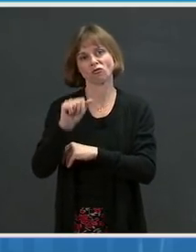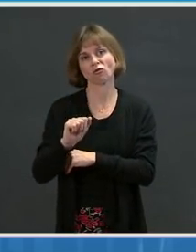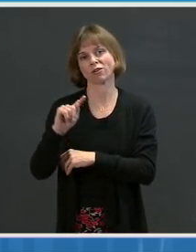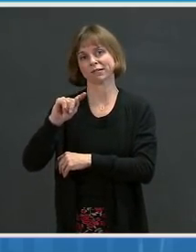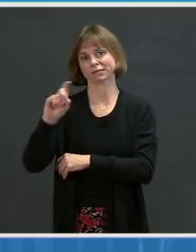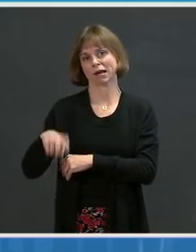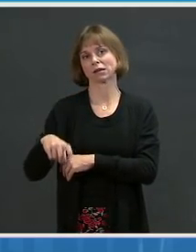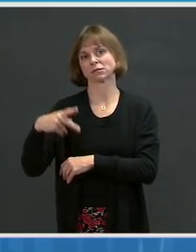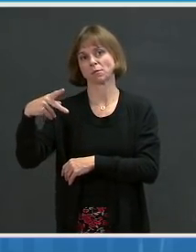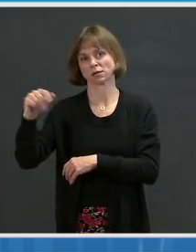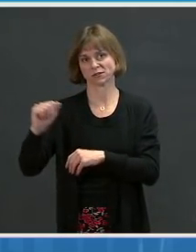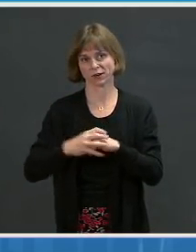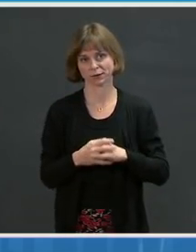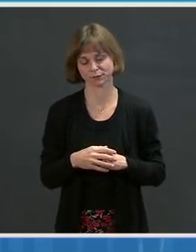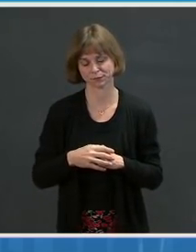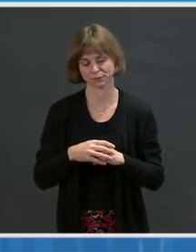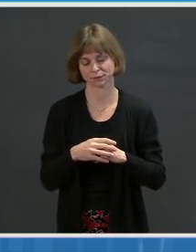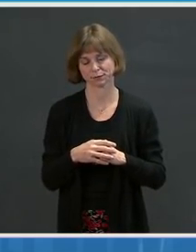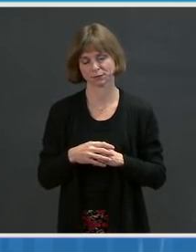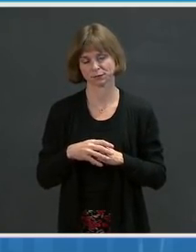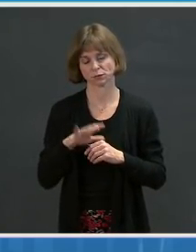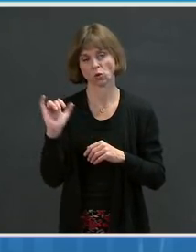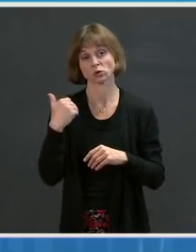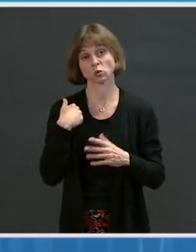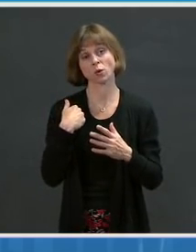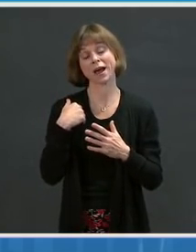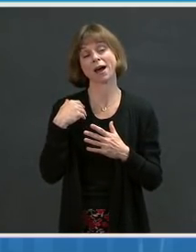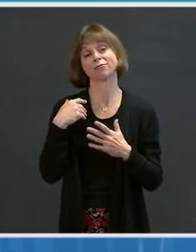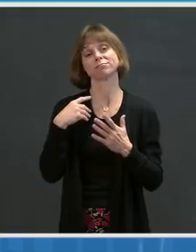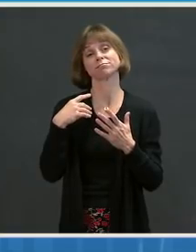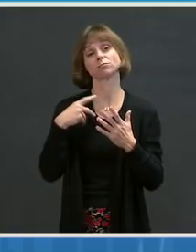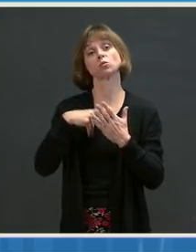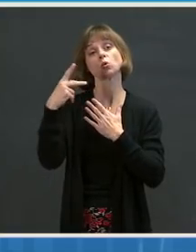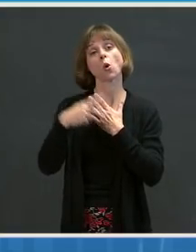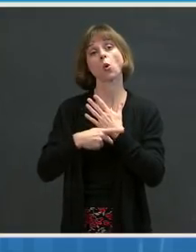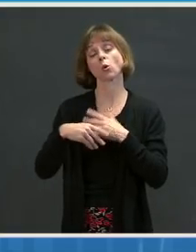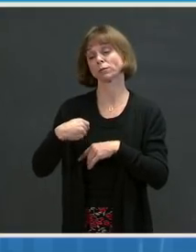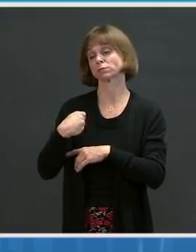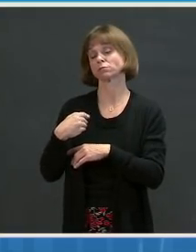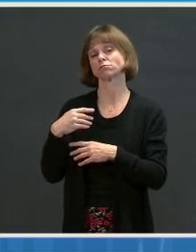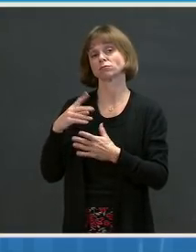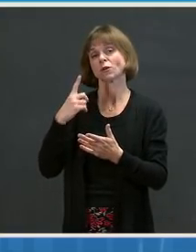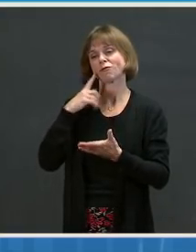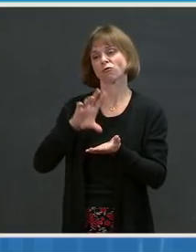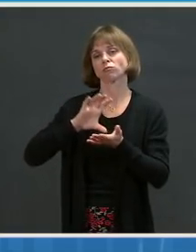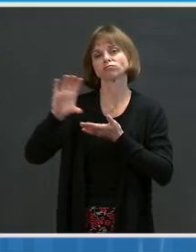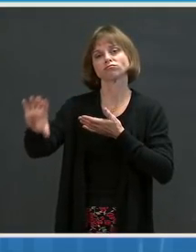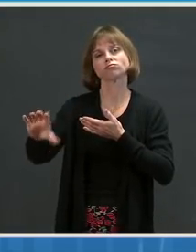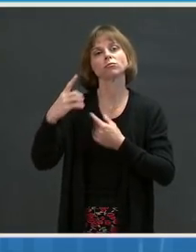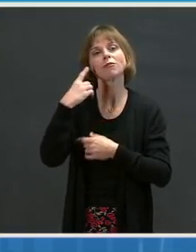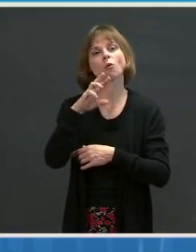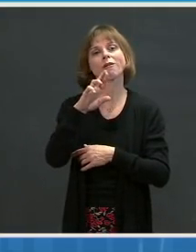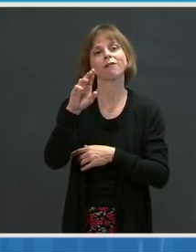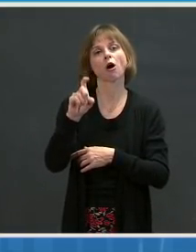We've also launched federal programs to get vaccines to pharmacies and local community health centers.